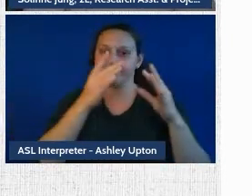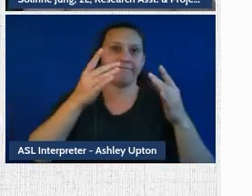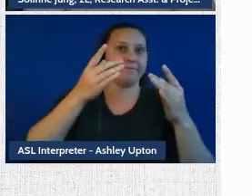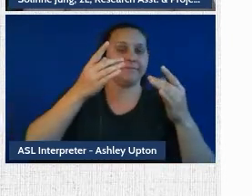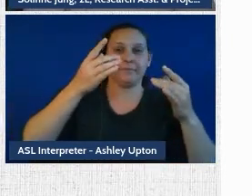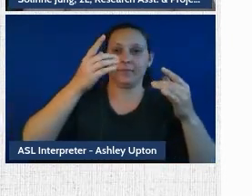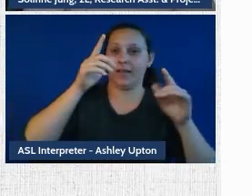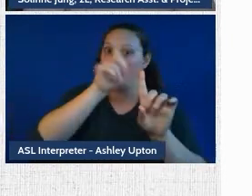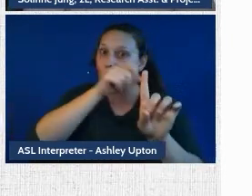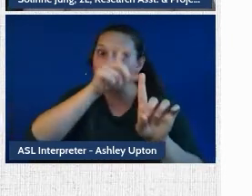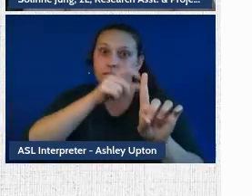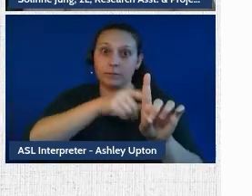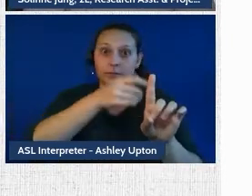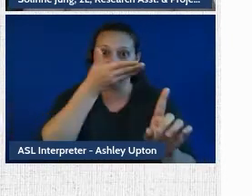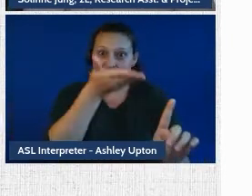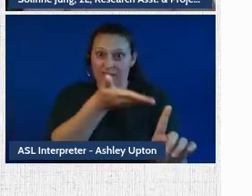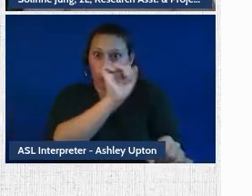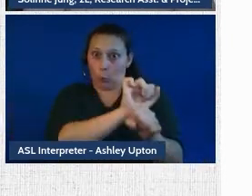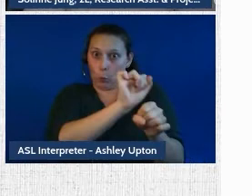harassment,